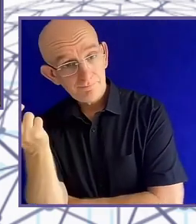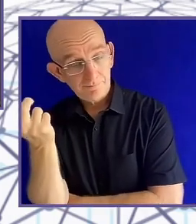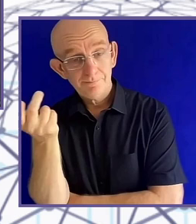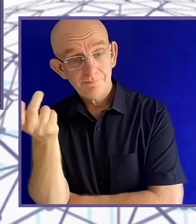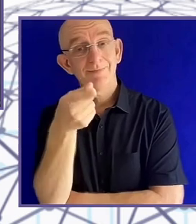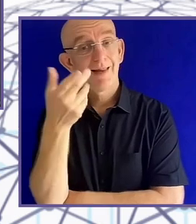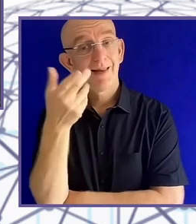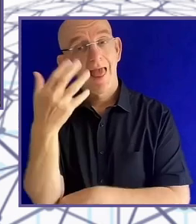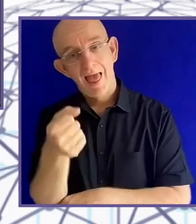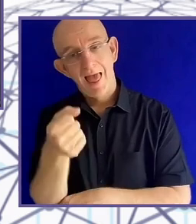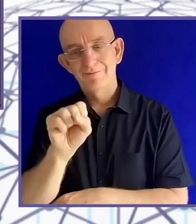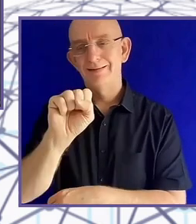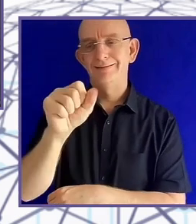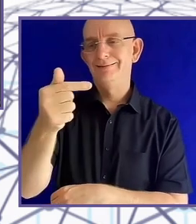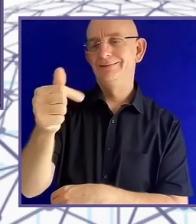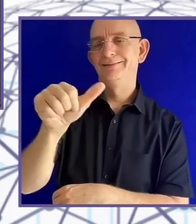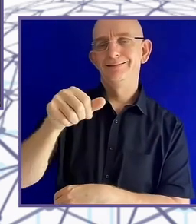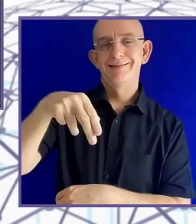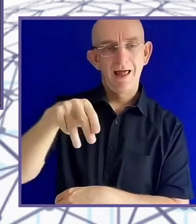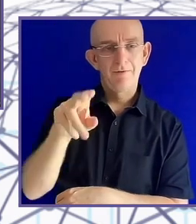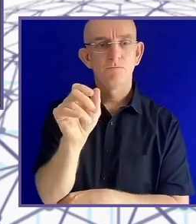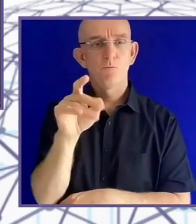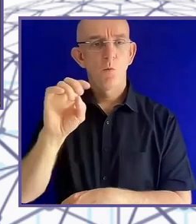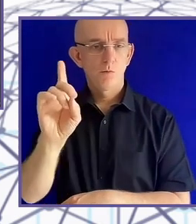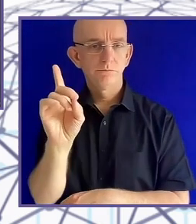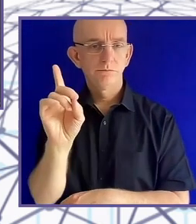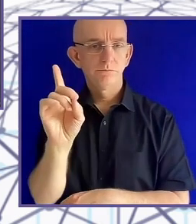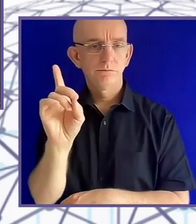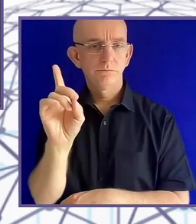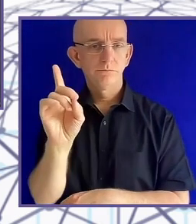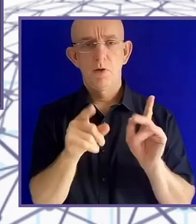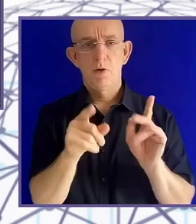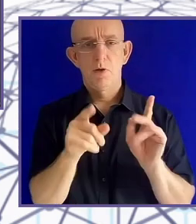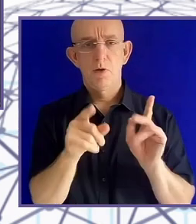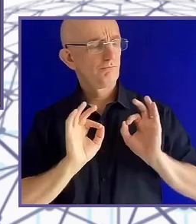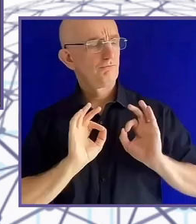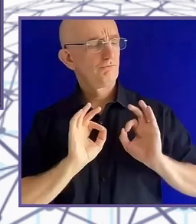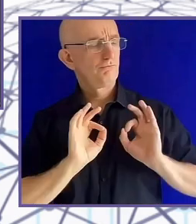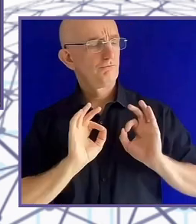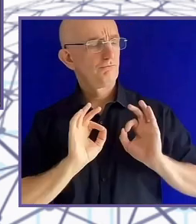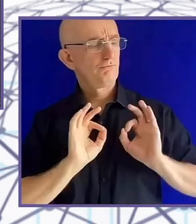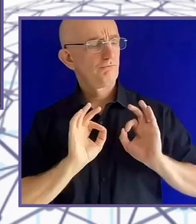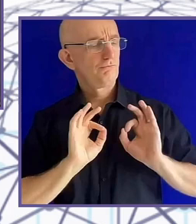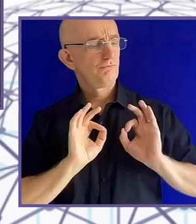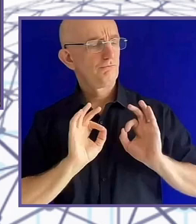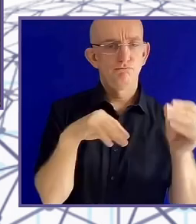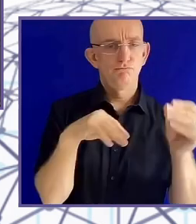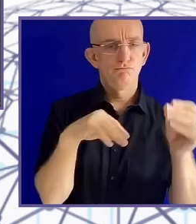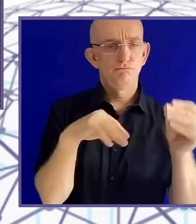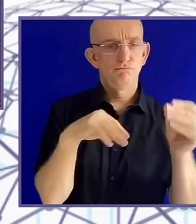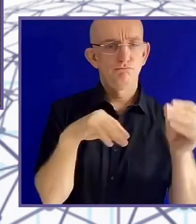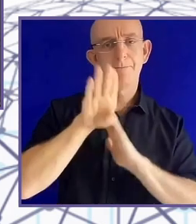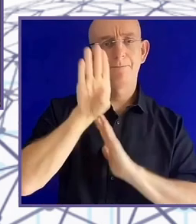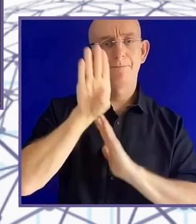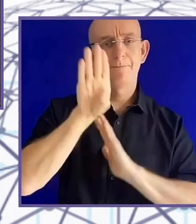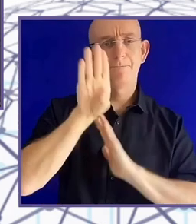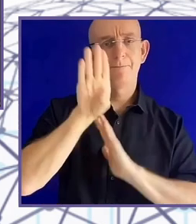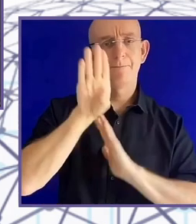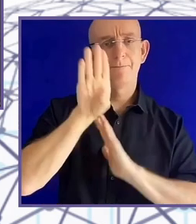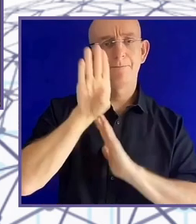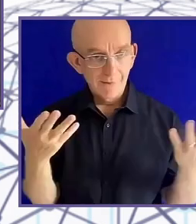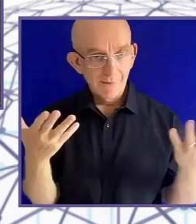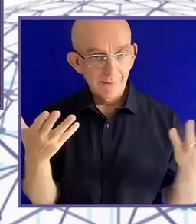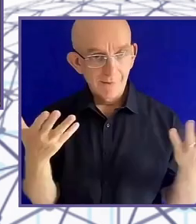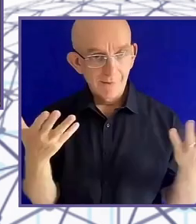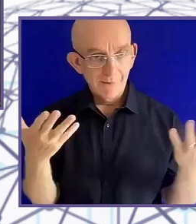I got the great pleasure of meeting people like Pete, Pete Donnelly. And the more I met people who were actual wheelchair users, the more I